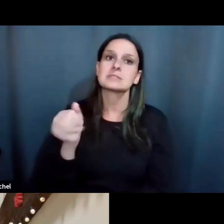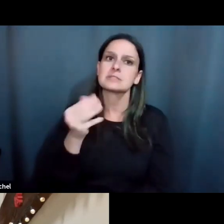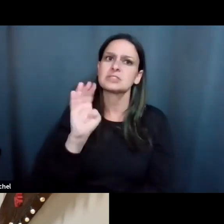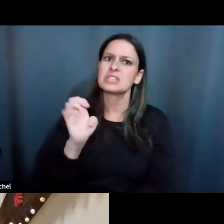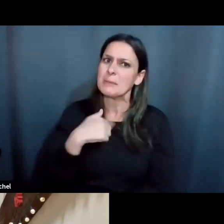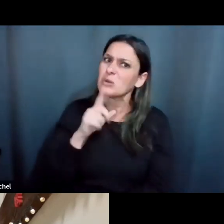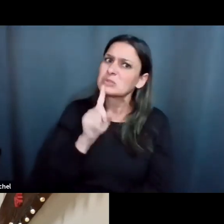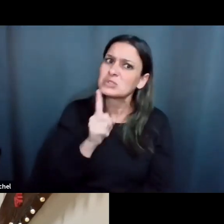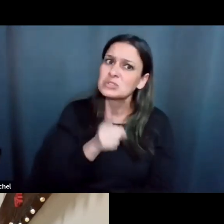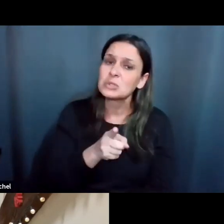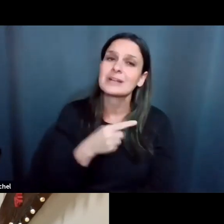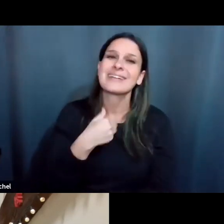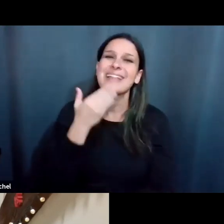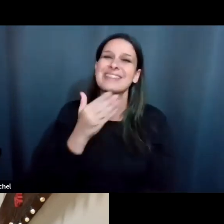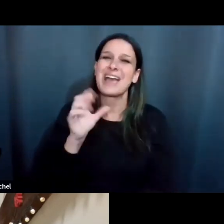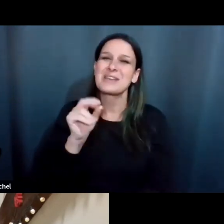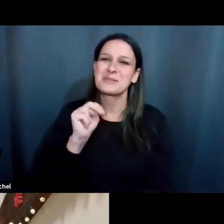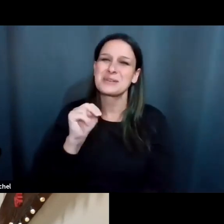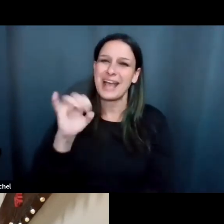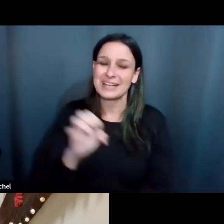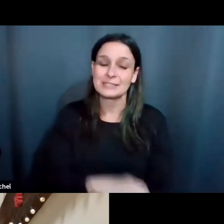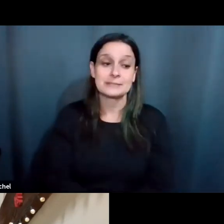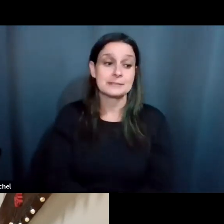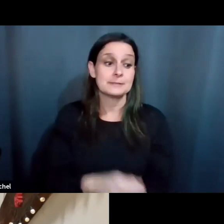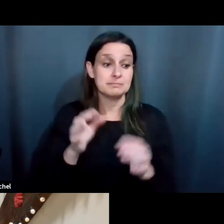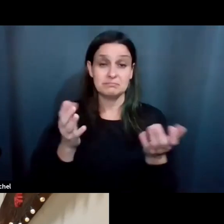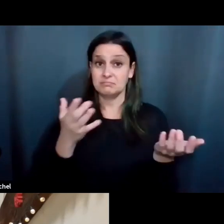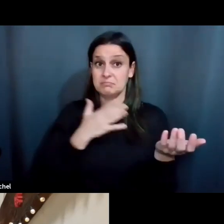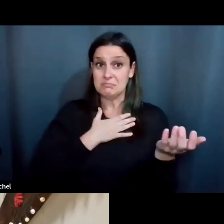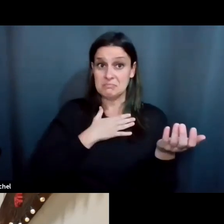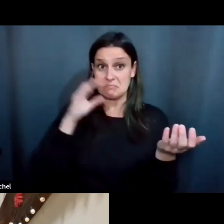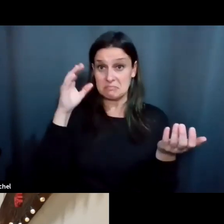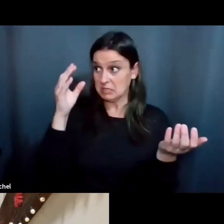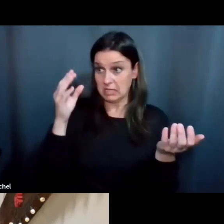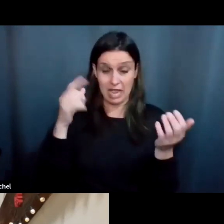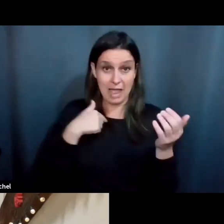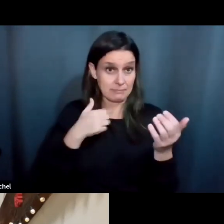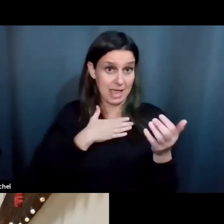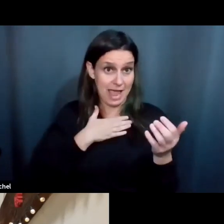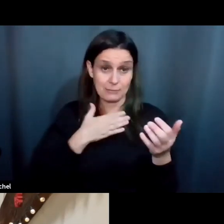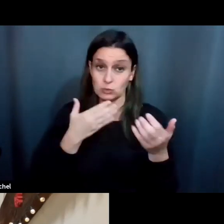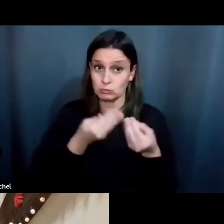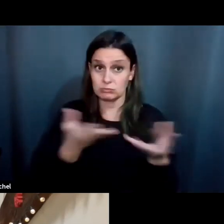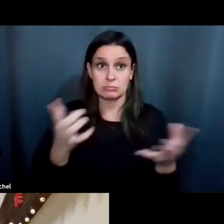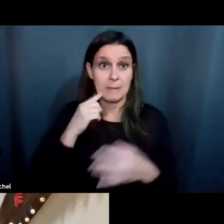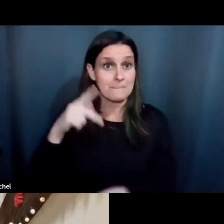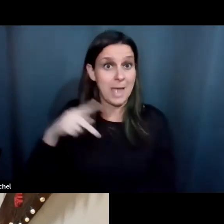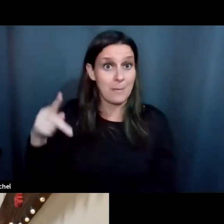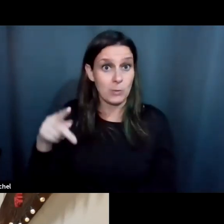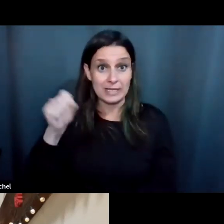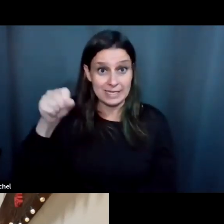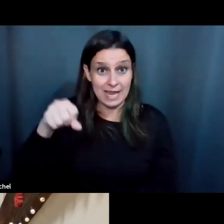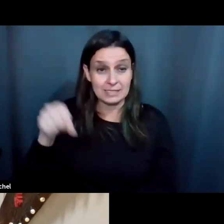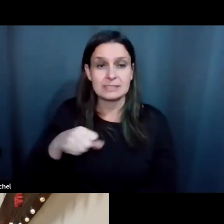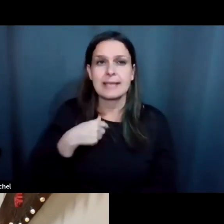sure. Thank you, Connie. Um, as far as I'm concerned, yes, the PowerPoint can be made available. Um,